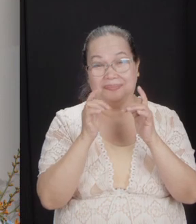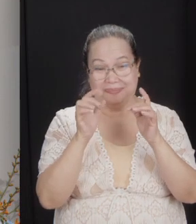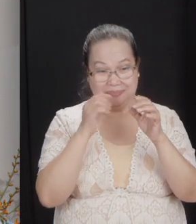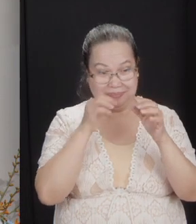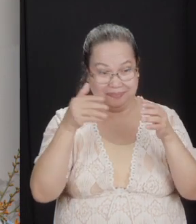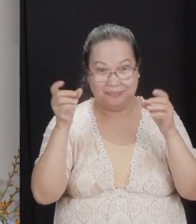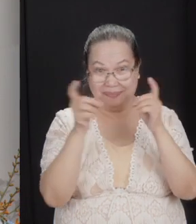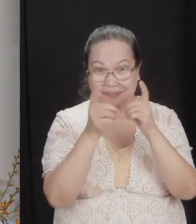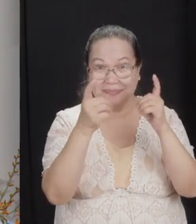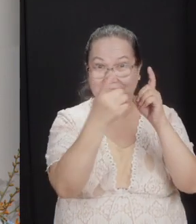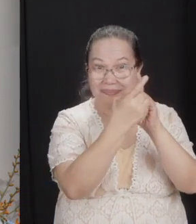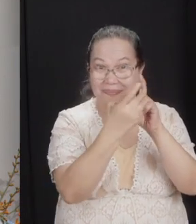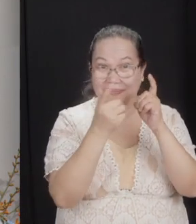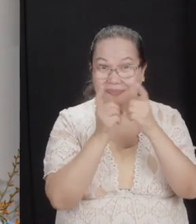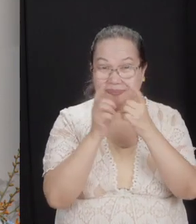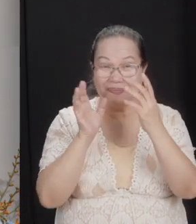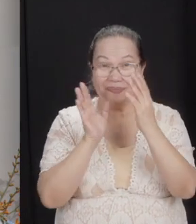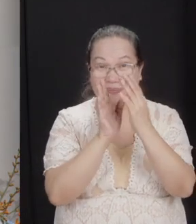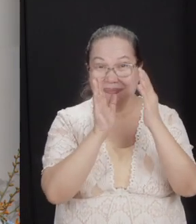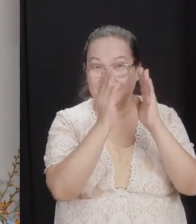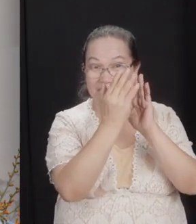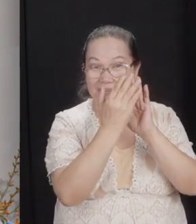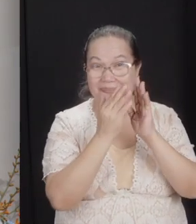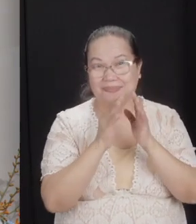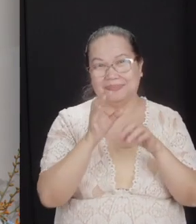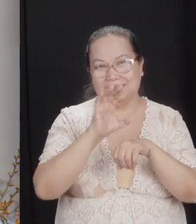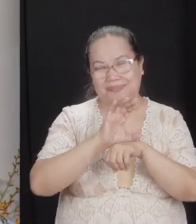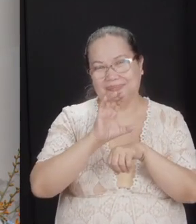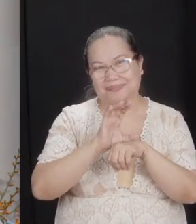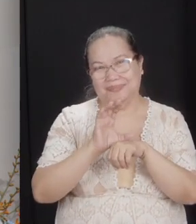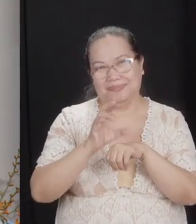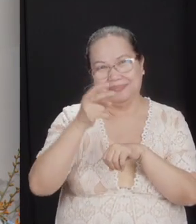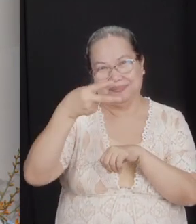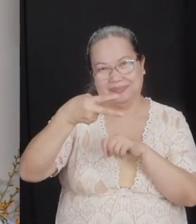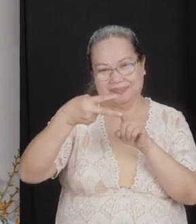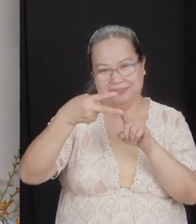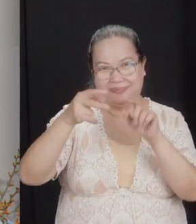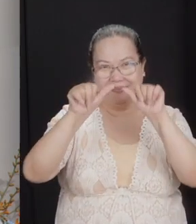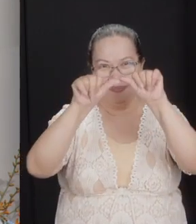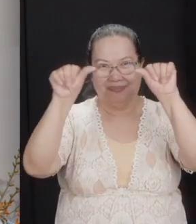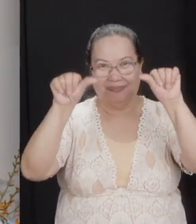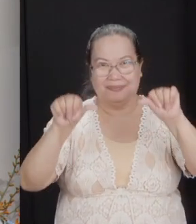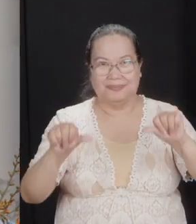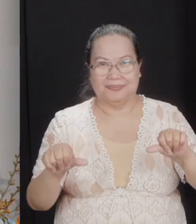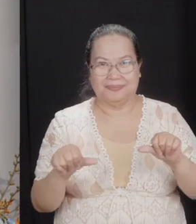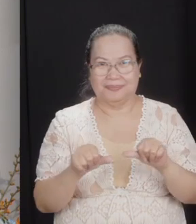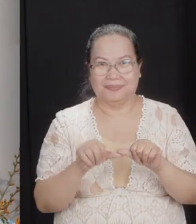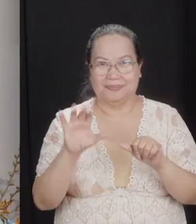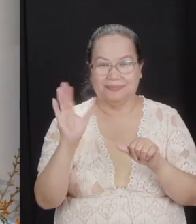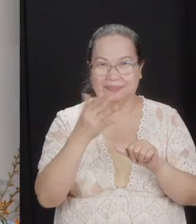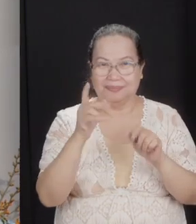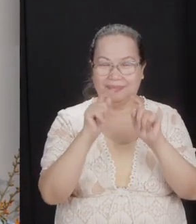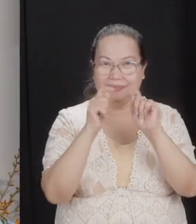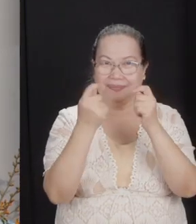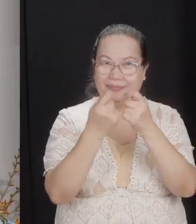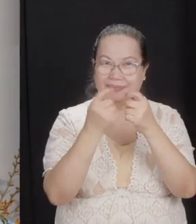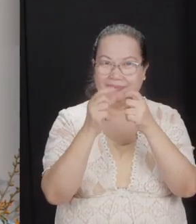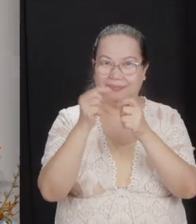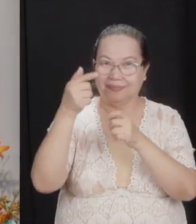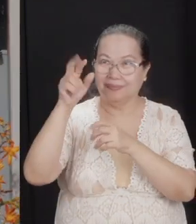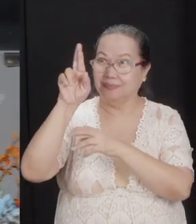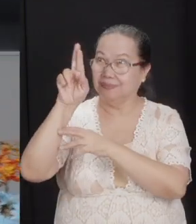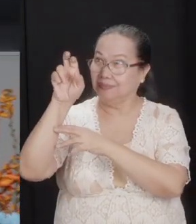Now, there's another group of people I want to address about a second altar. You see, like the tribe of Reuben, God, and